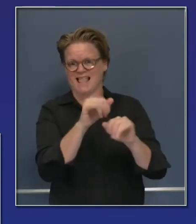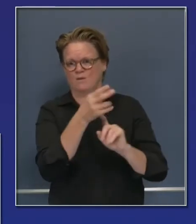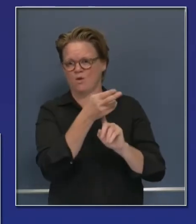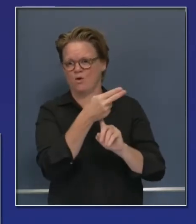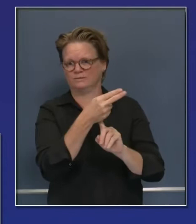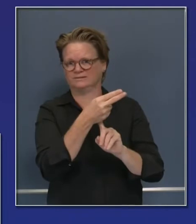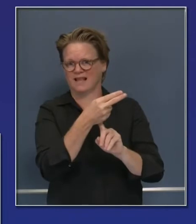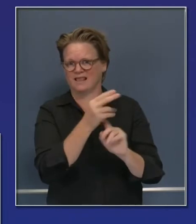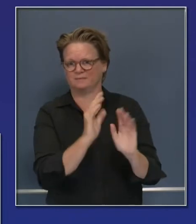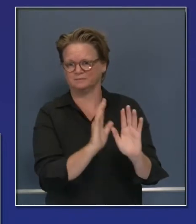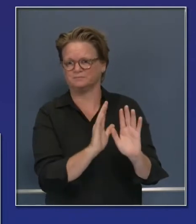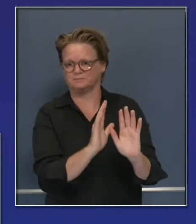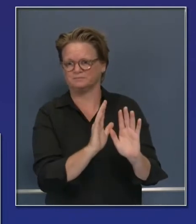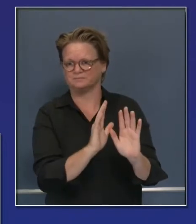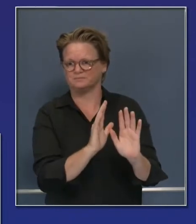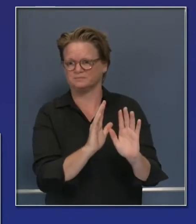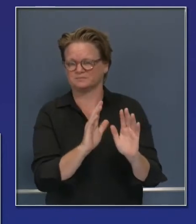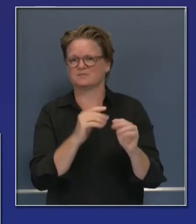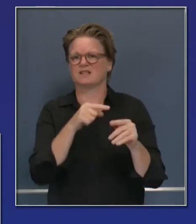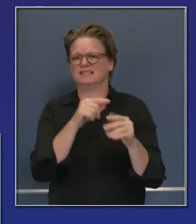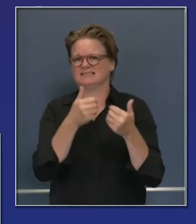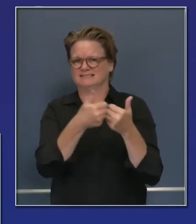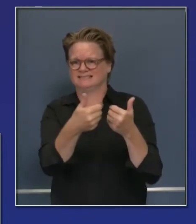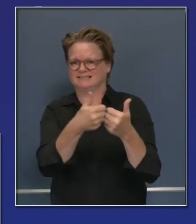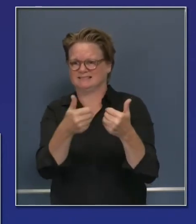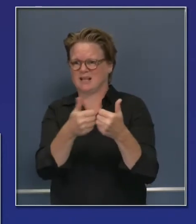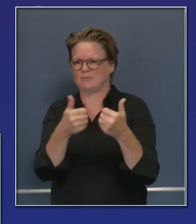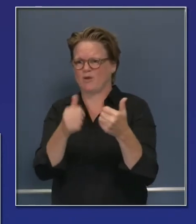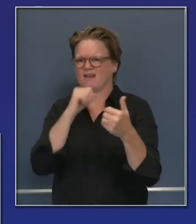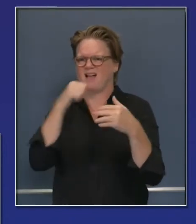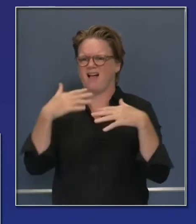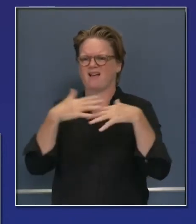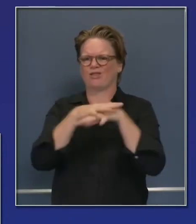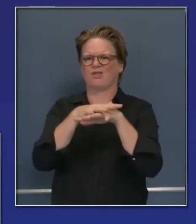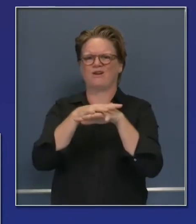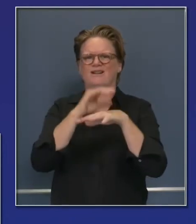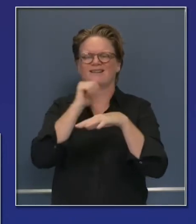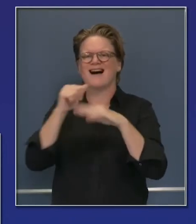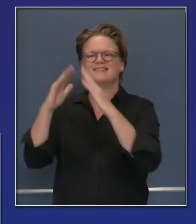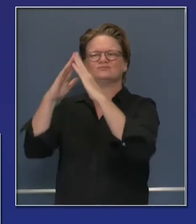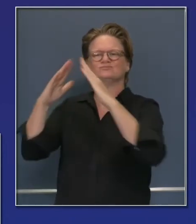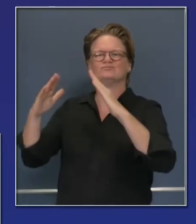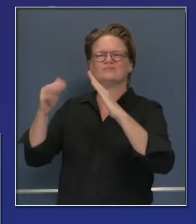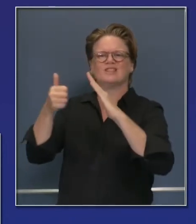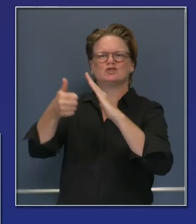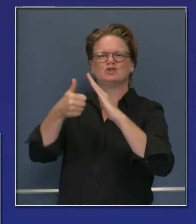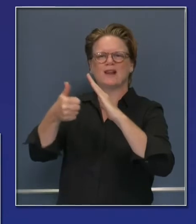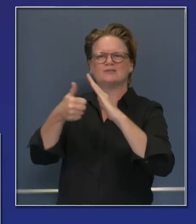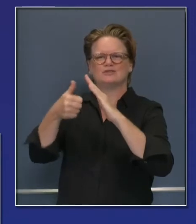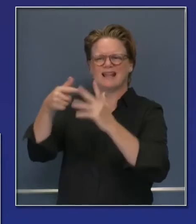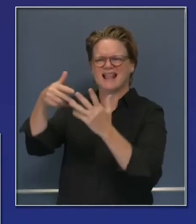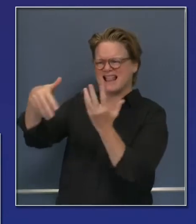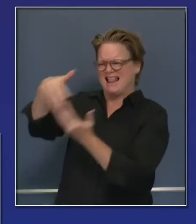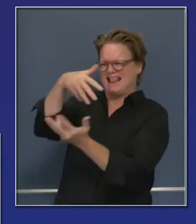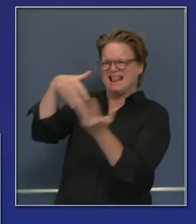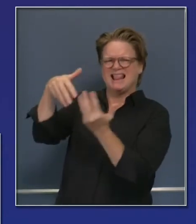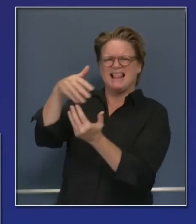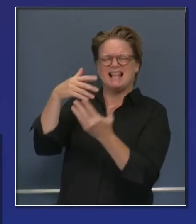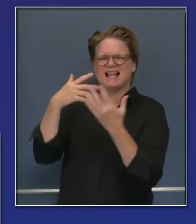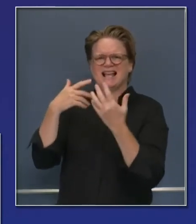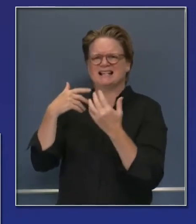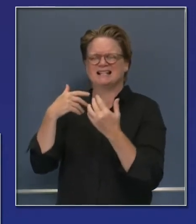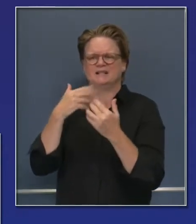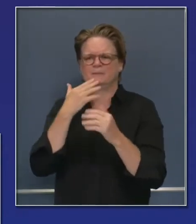cohort in a way where they're not mixing in these congregate facilities and settings, all part and parcel of the protocols